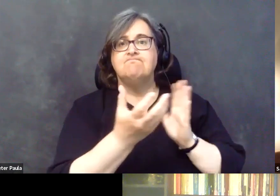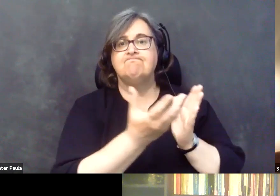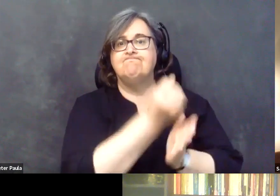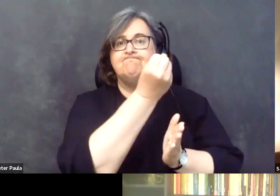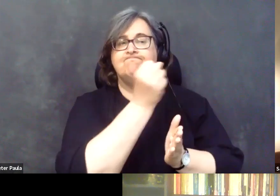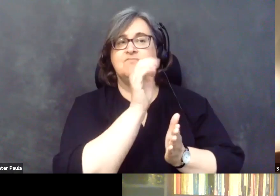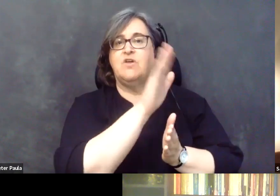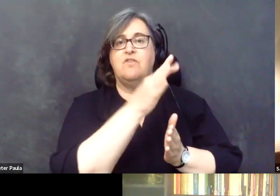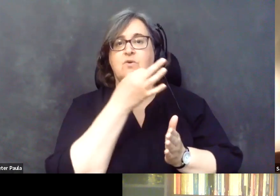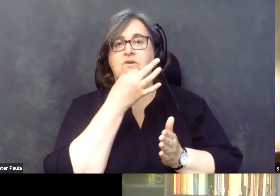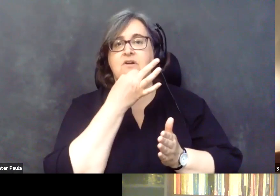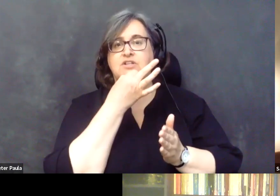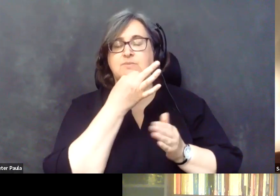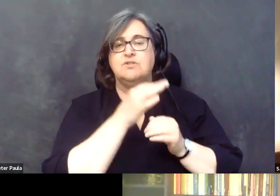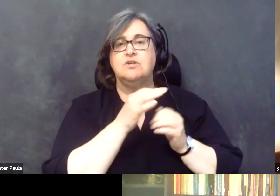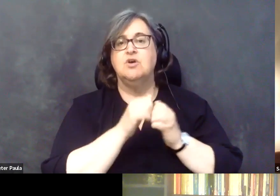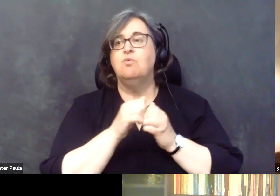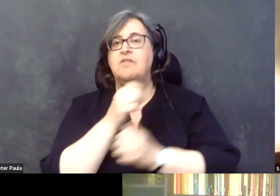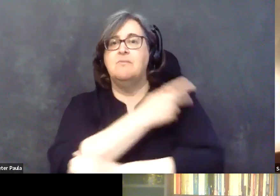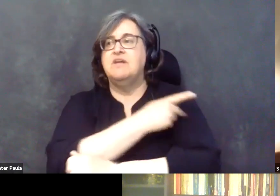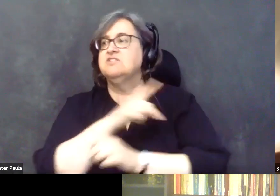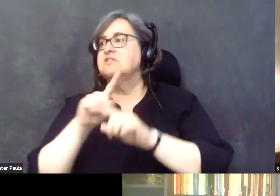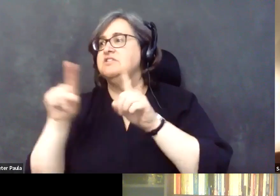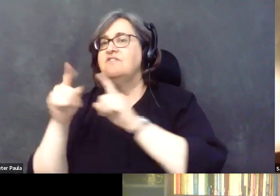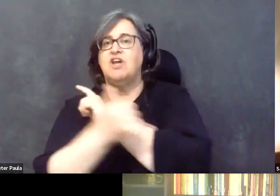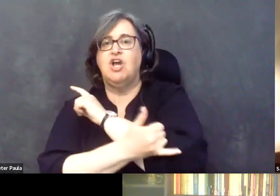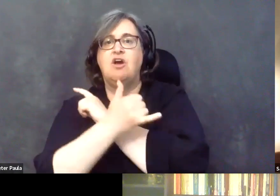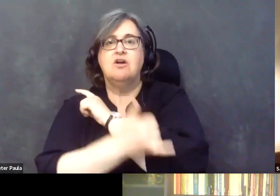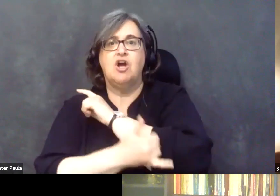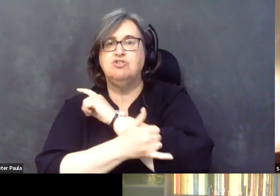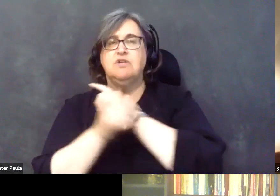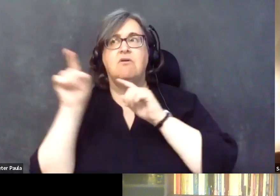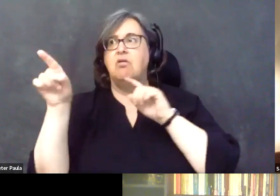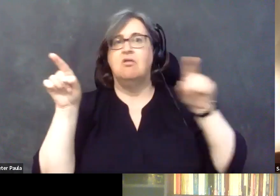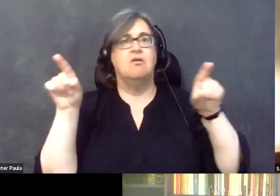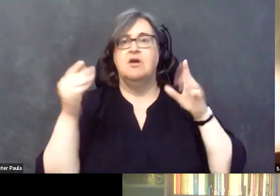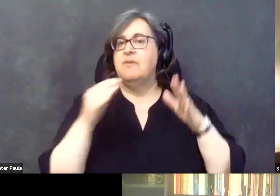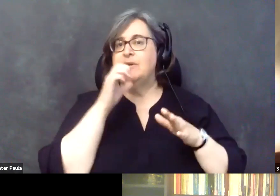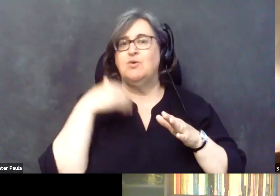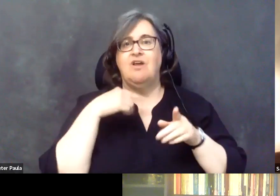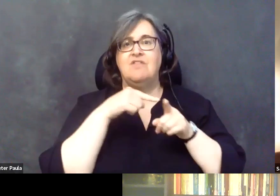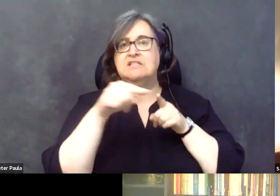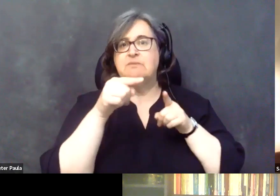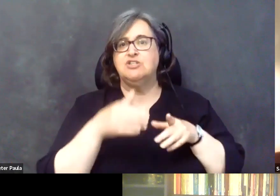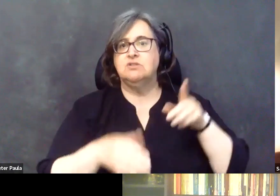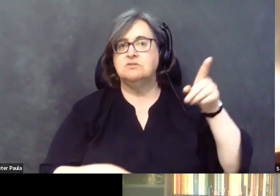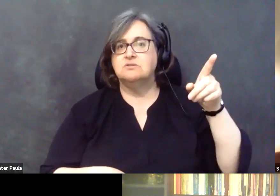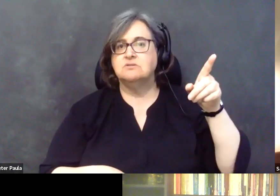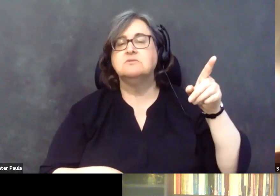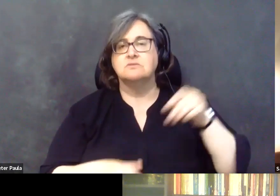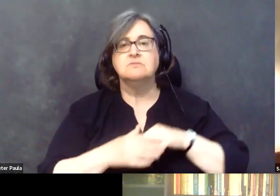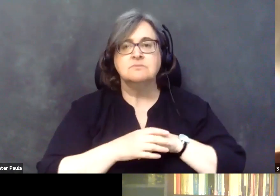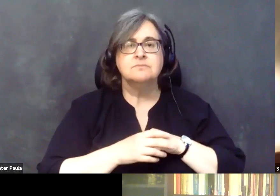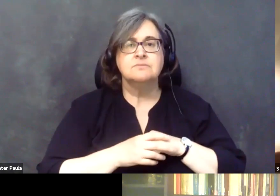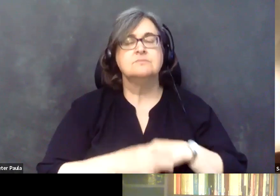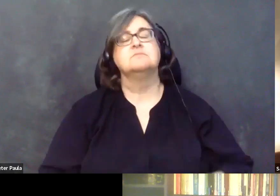with patients in another country, you know, that might not have that specialization per se.